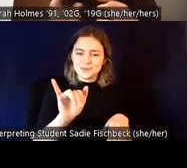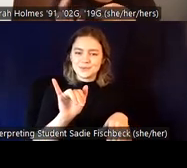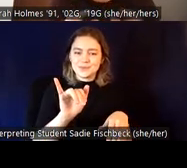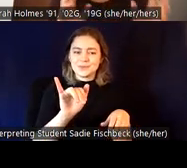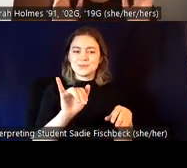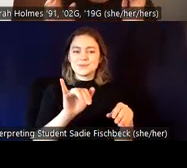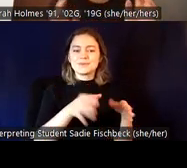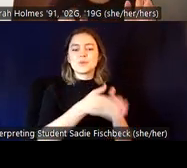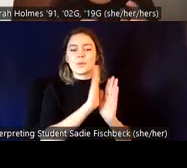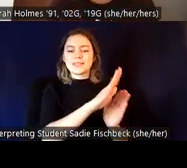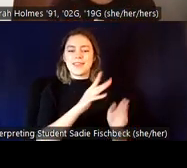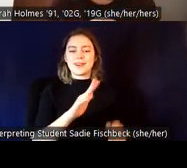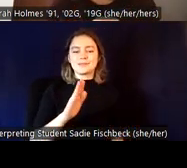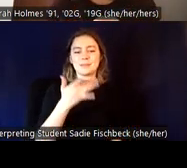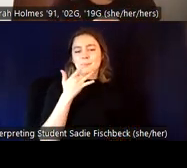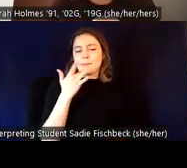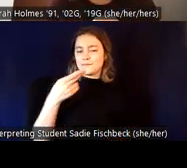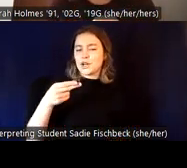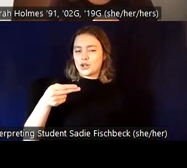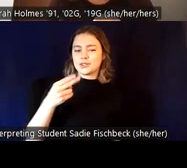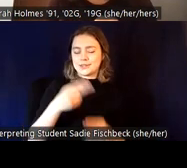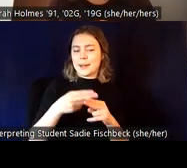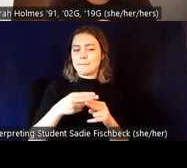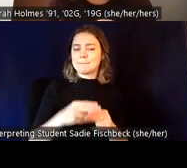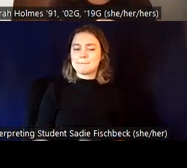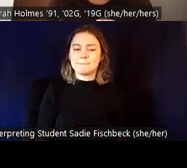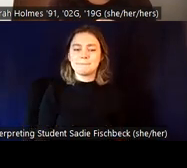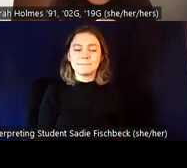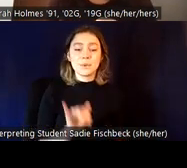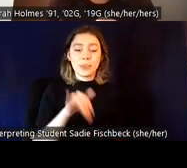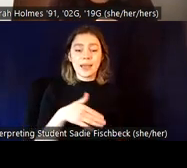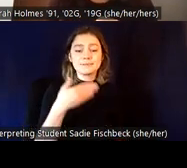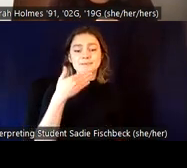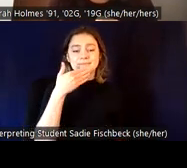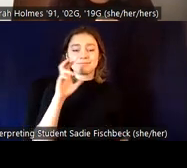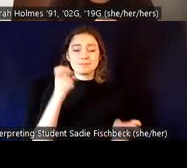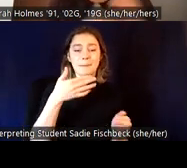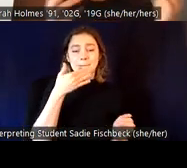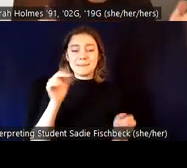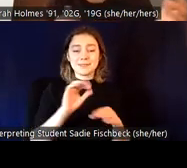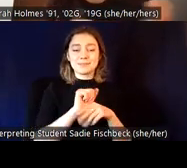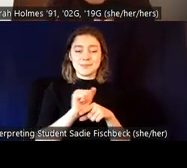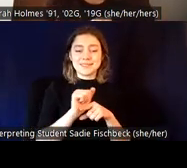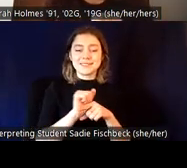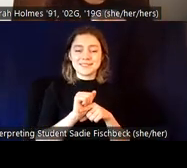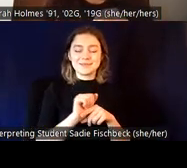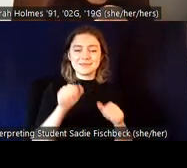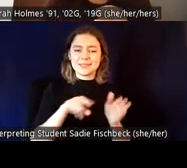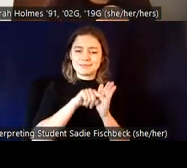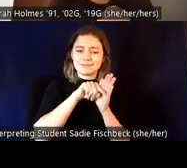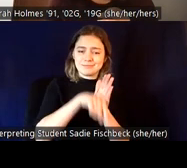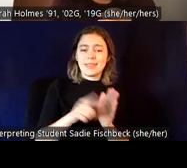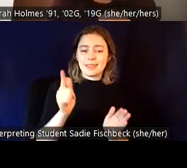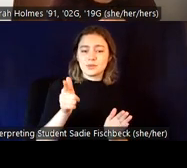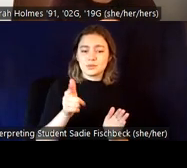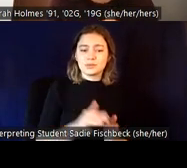These are, these are just some of the best practices that I think are really important to think about, um, and happy to talk about more of them as